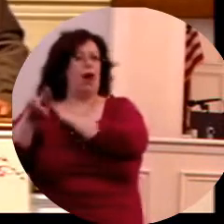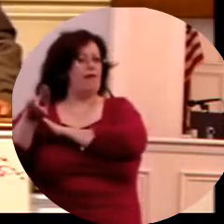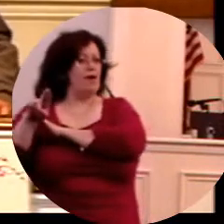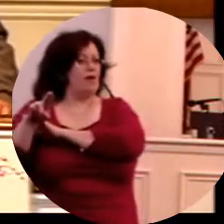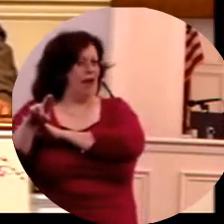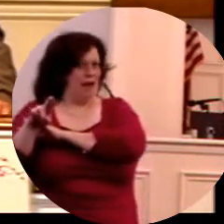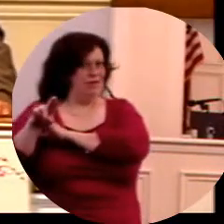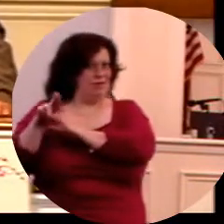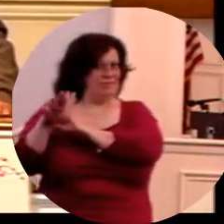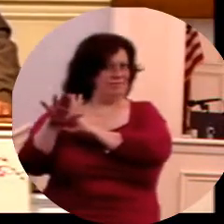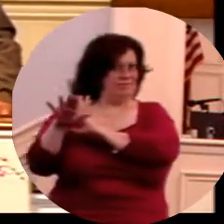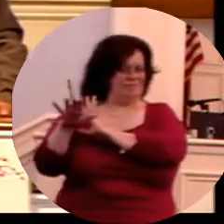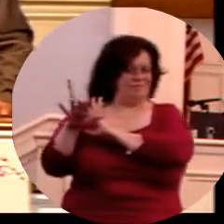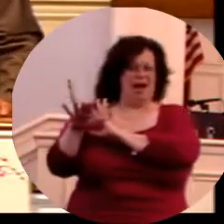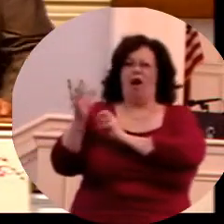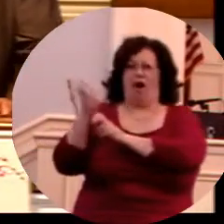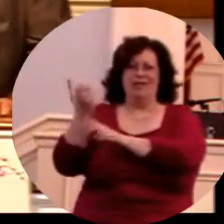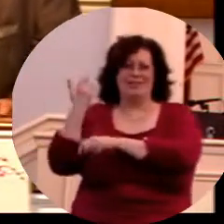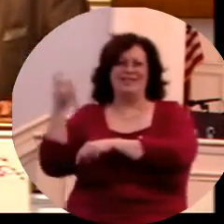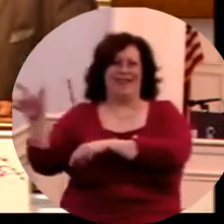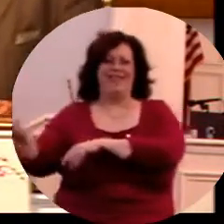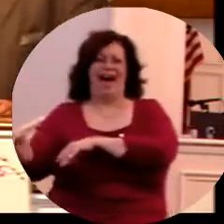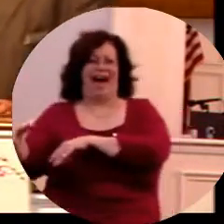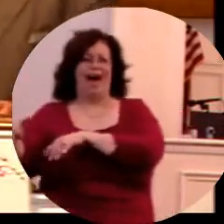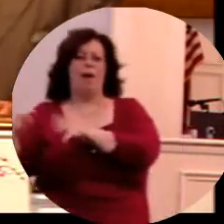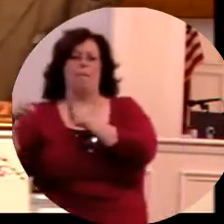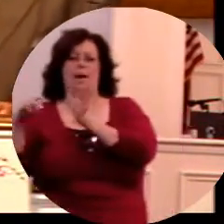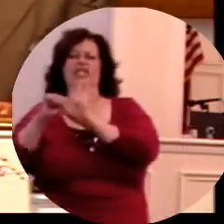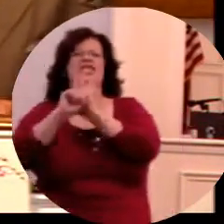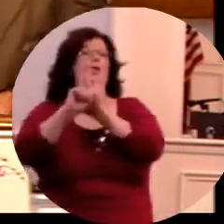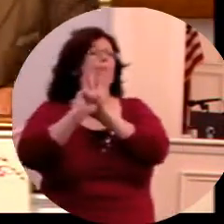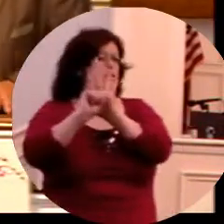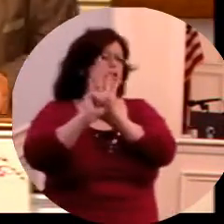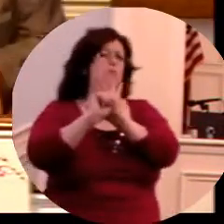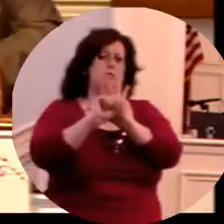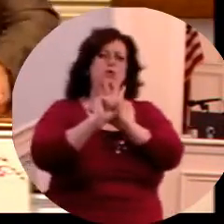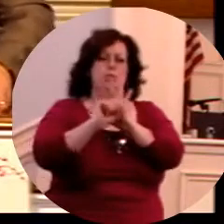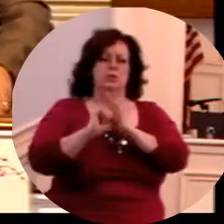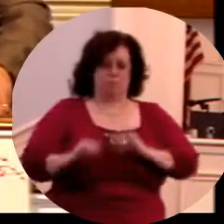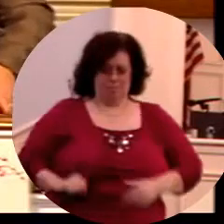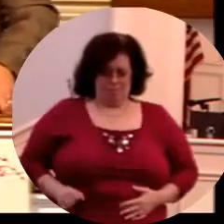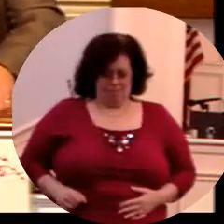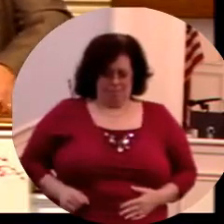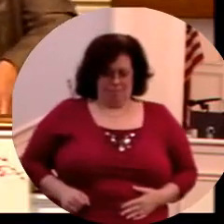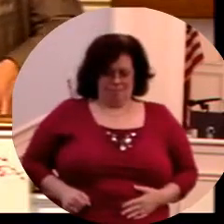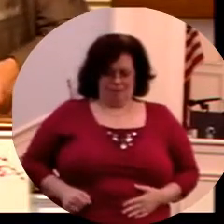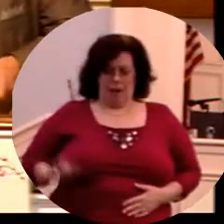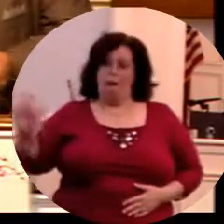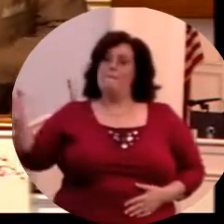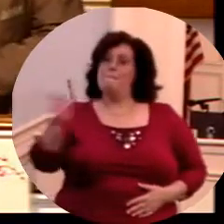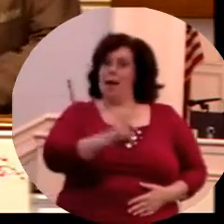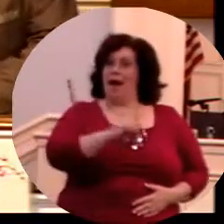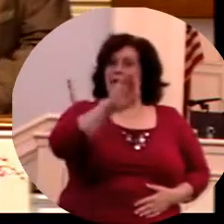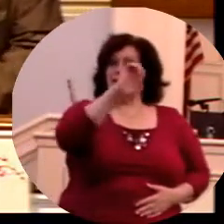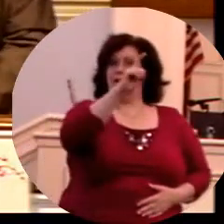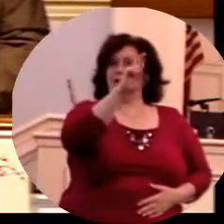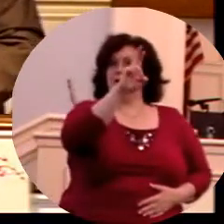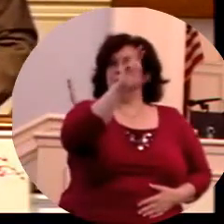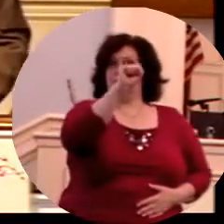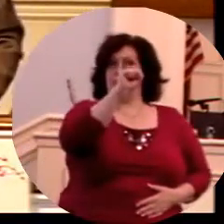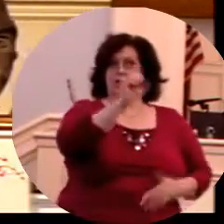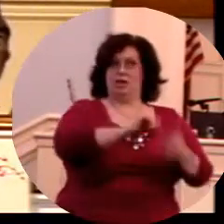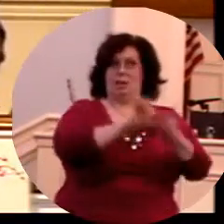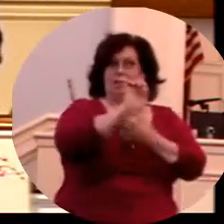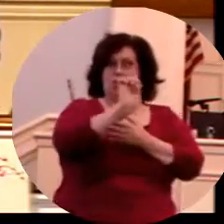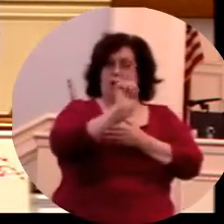connected to prophecy in two areas. Now first of all, let's go back to Exodus chapter number 1, and I want to give